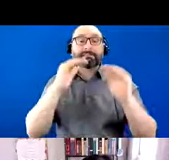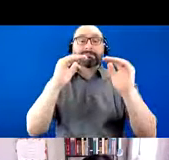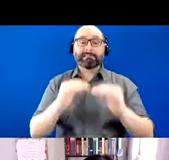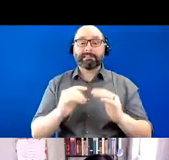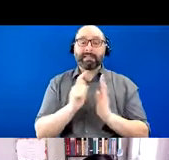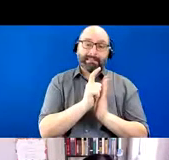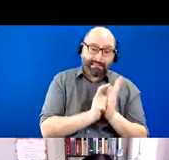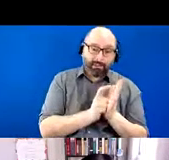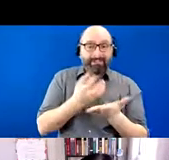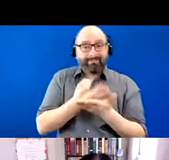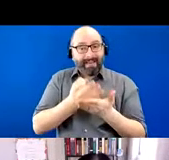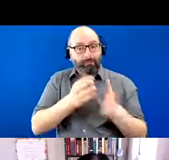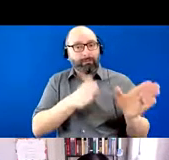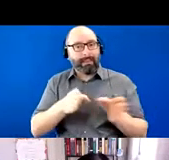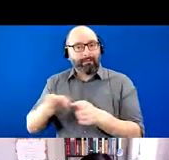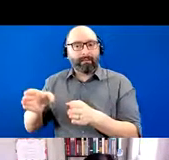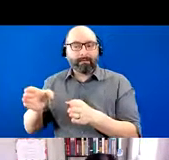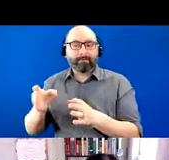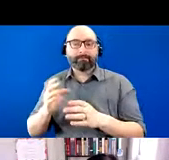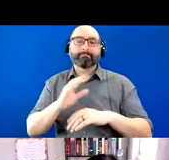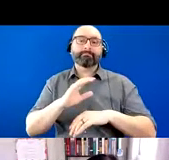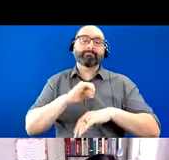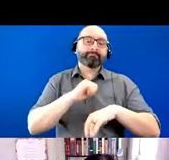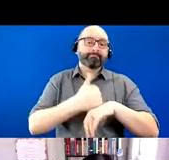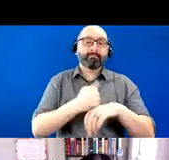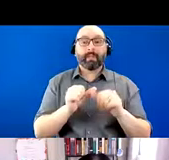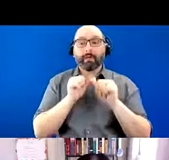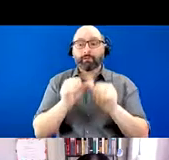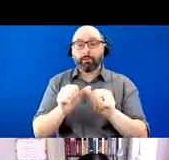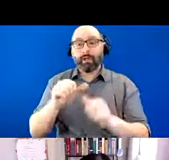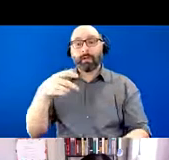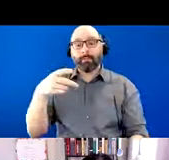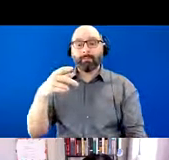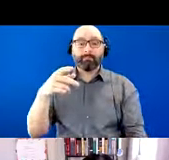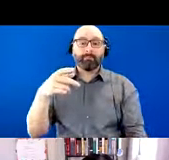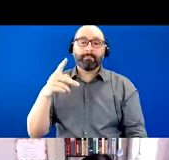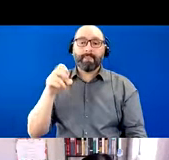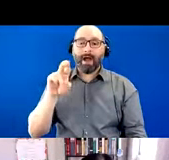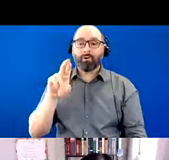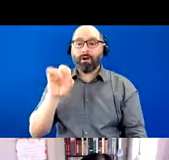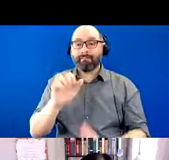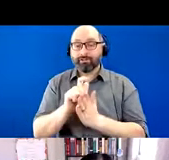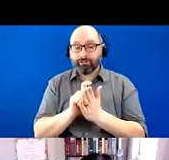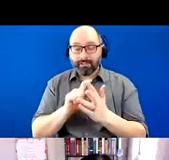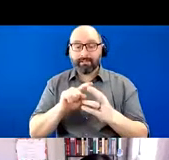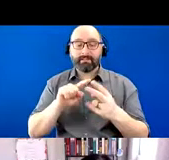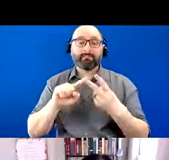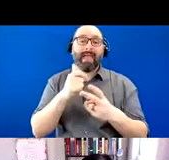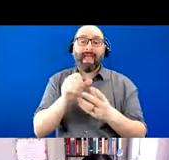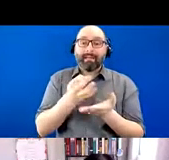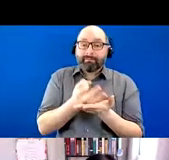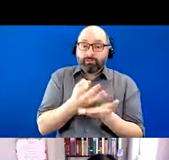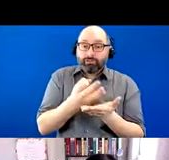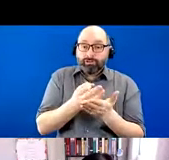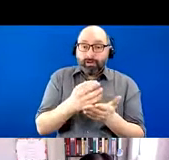legal planning for arranging durable power of attorney, any type of fiduciary services or even conservatorship.